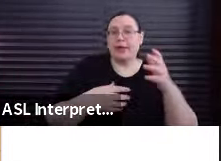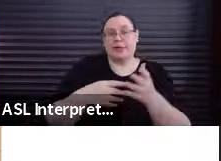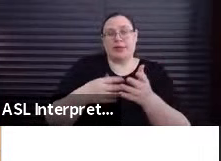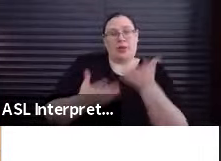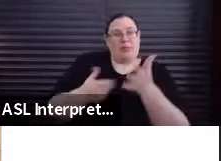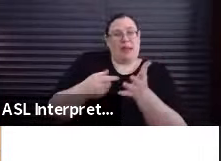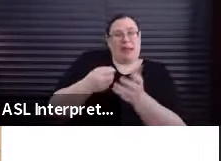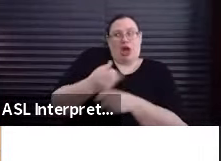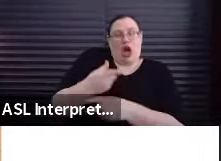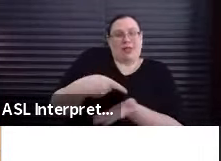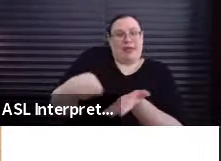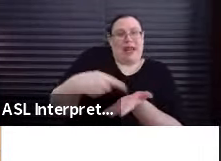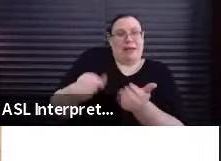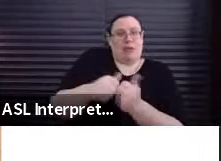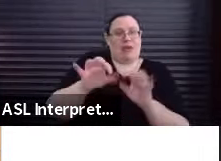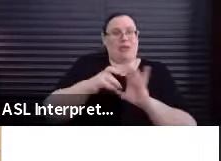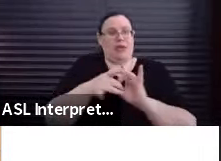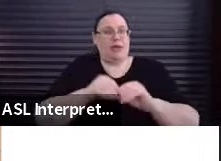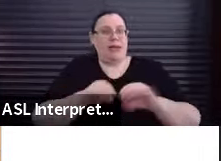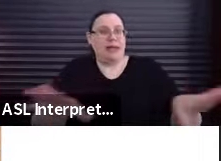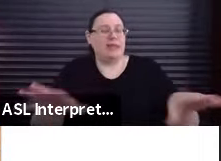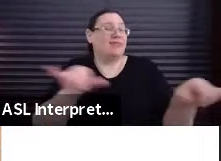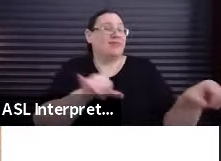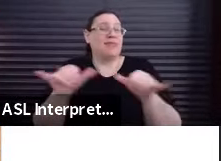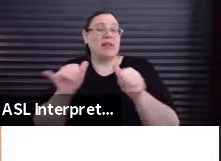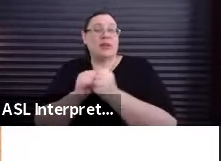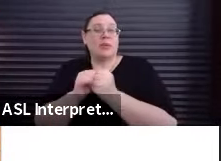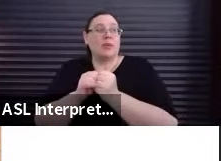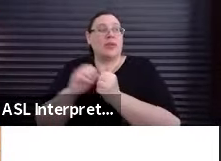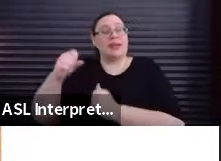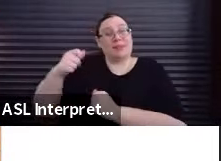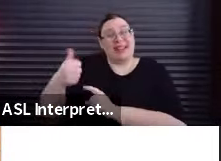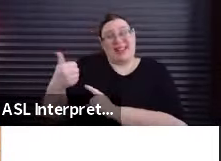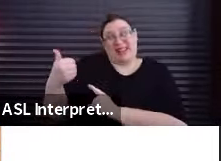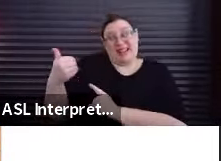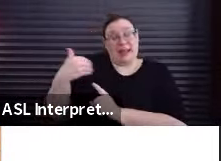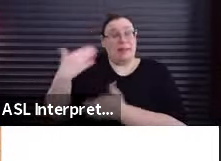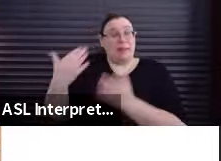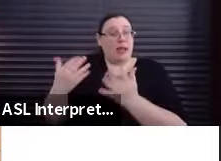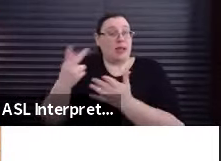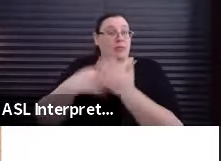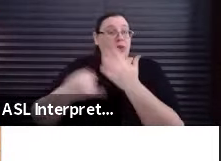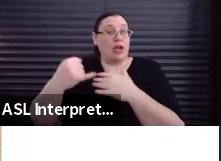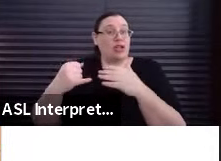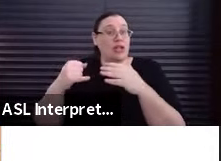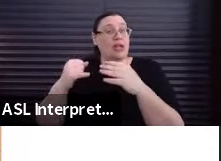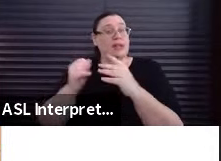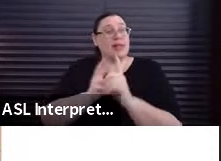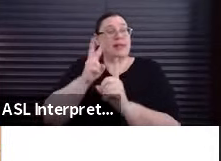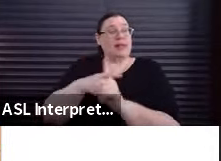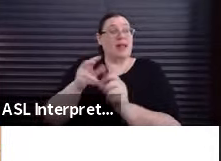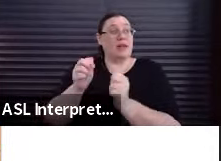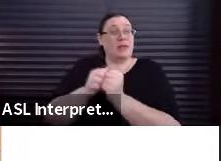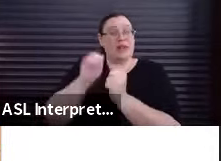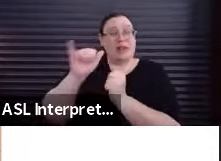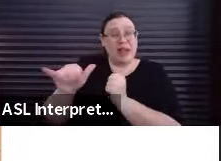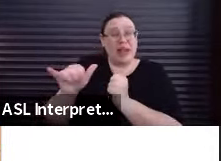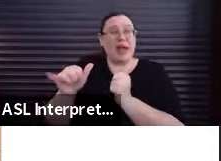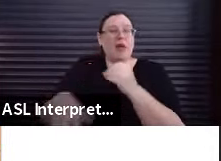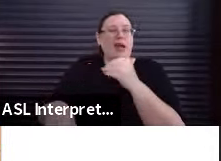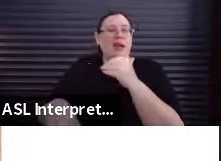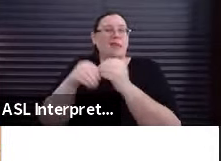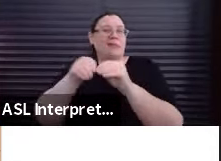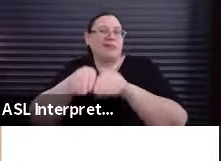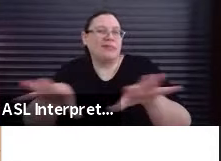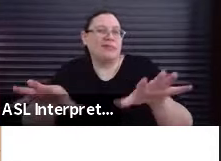that release. And again, like the short project agreement, it's possible that projects signed to the low-budget new media agreement could have further distribution beyond